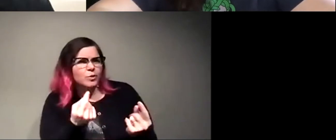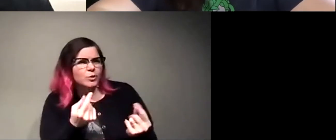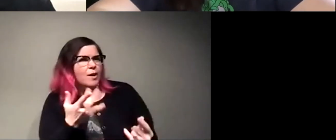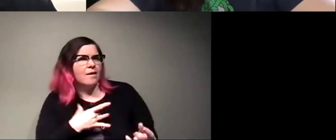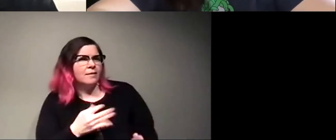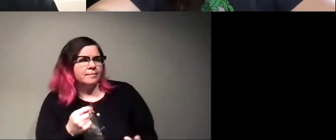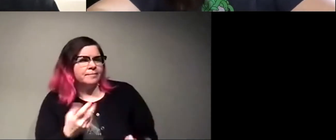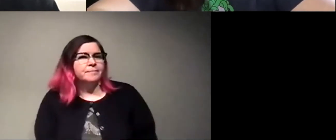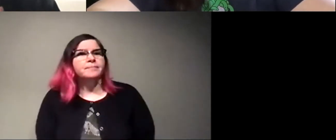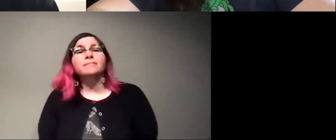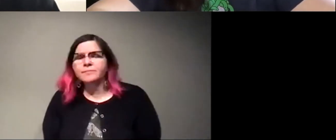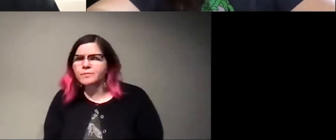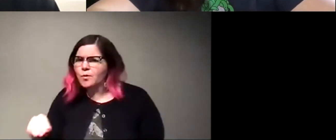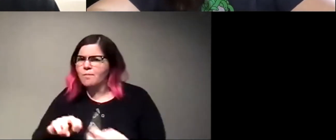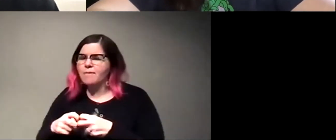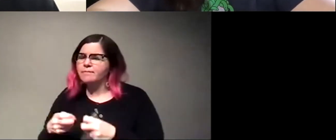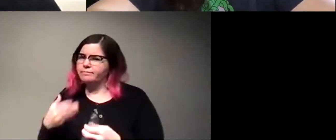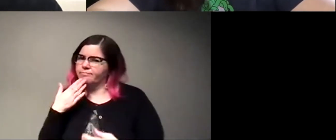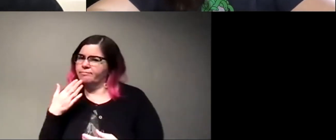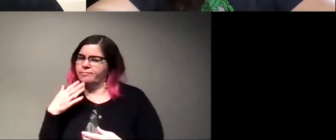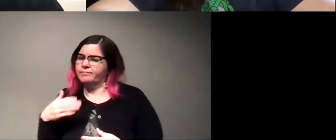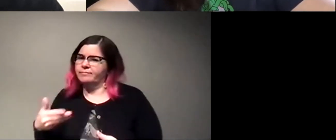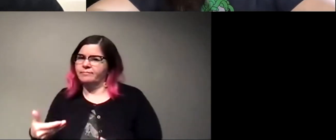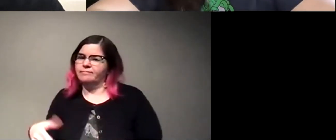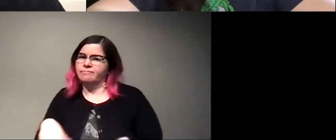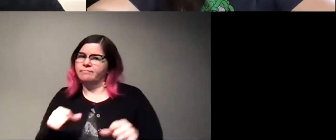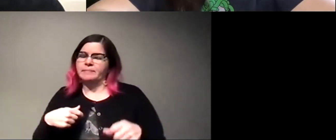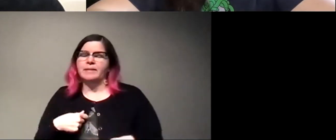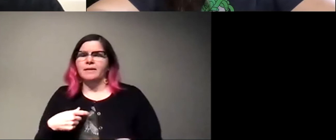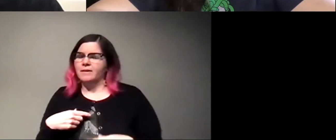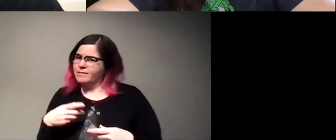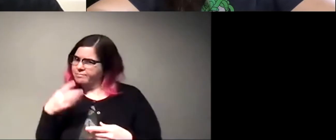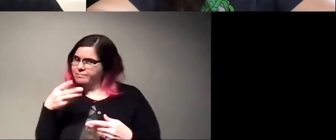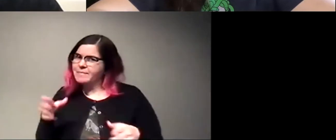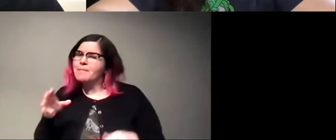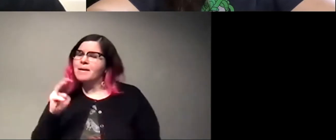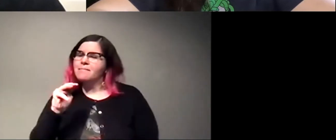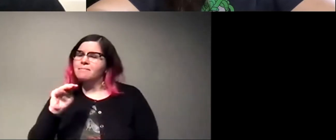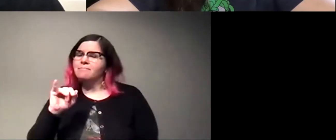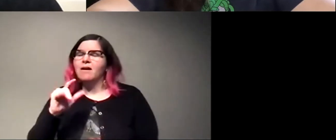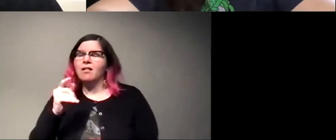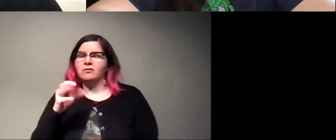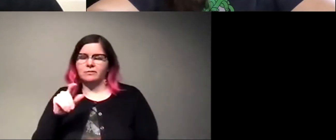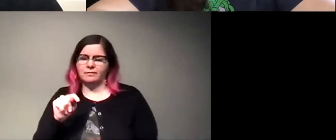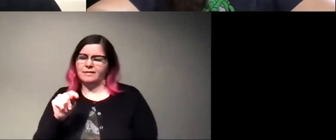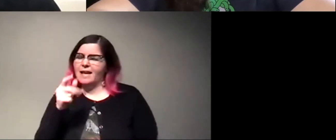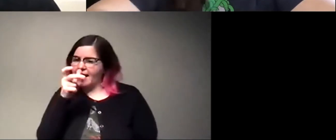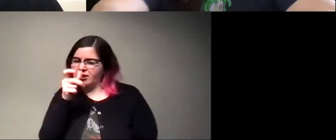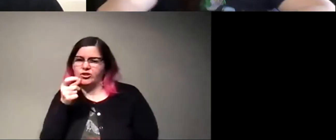do, and why you like it? Yeah, no problem. Thanks so much for having me. Full disclosure, though, I'm a mycologist, actually. The ants just happen to be